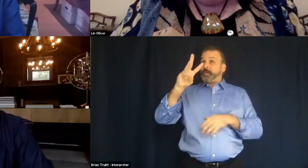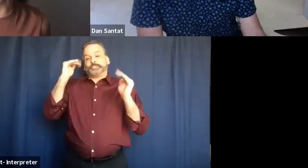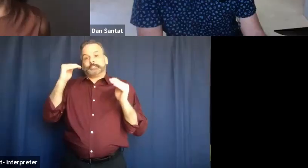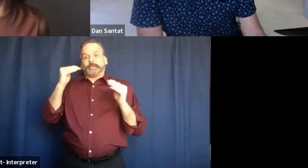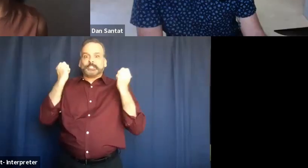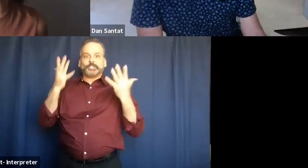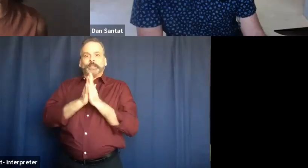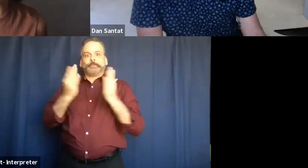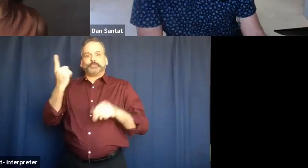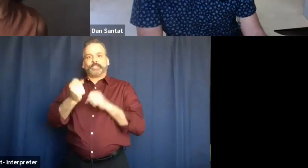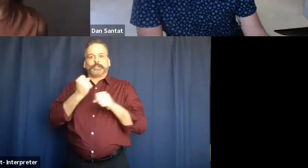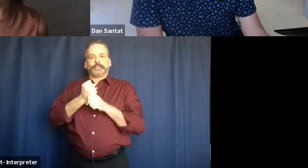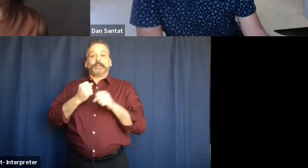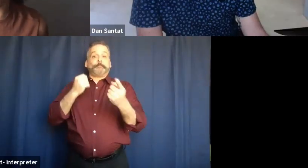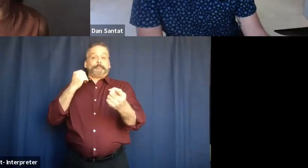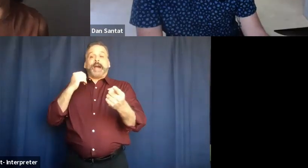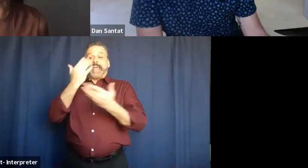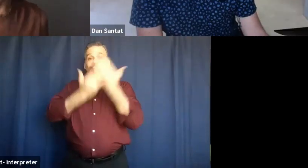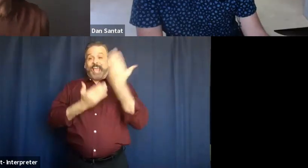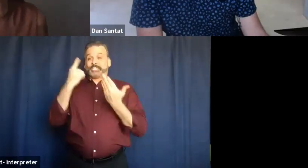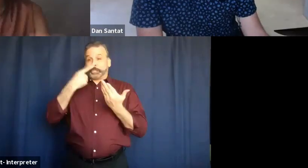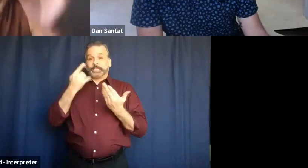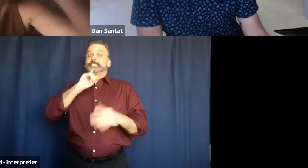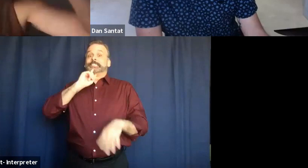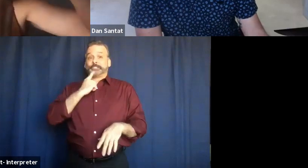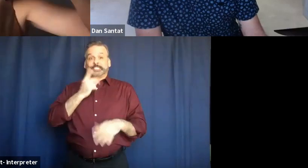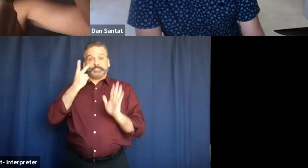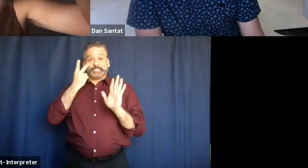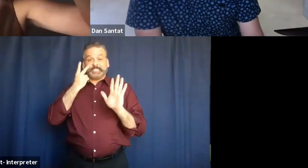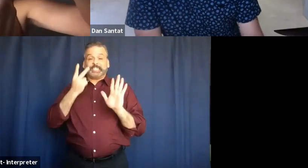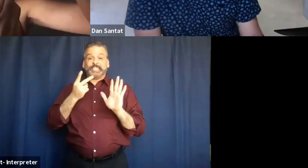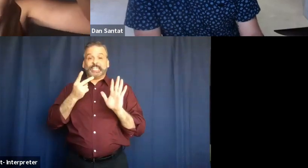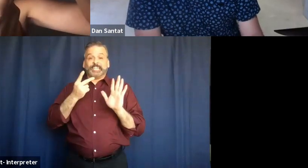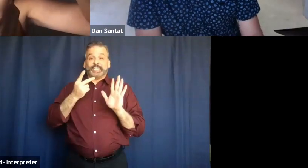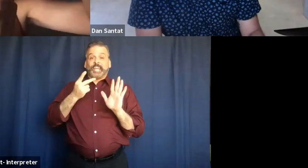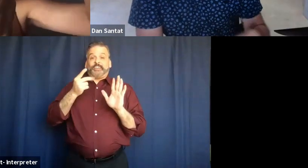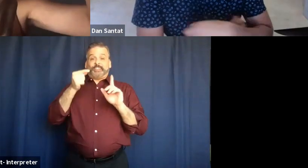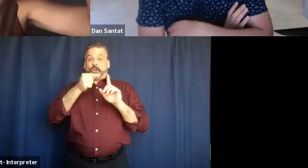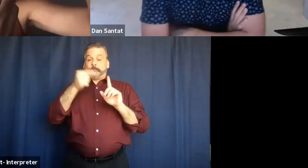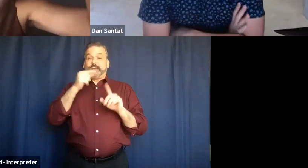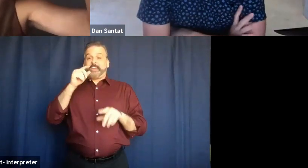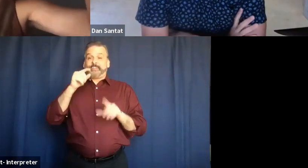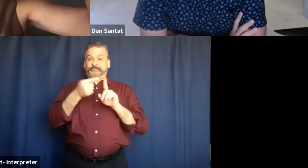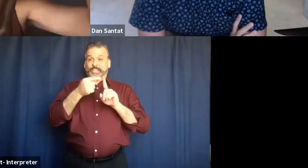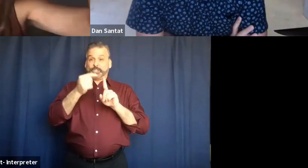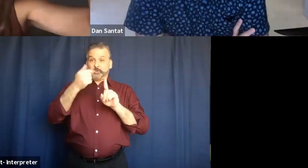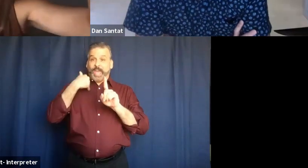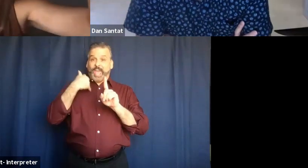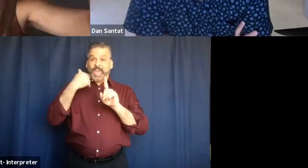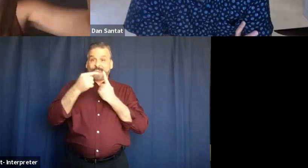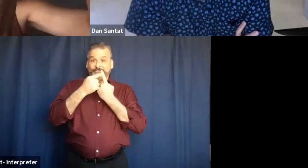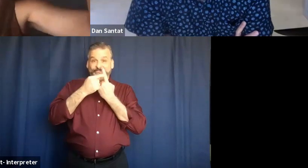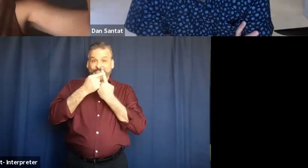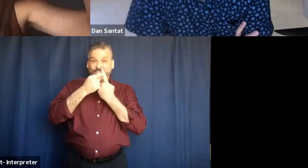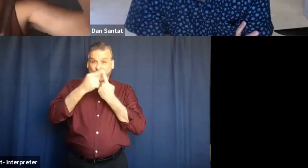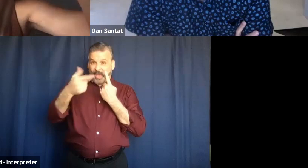room this is what my hands look like no joke see the little like nub on my finger Dan do you have one of those a little